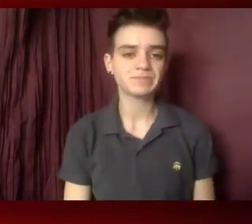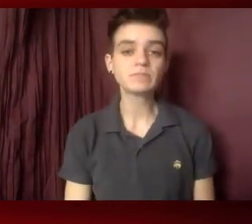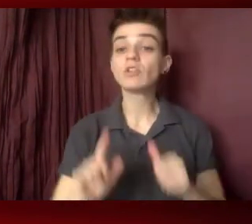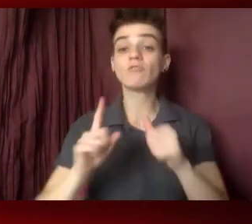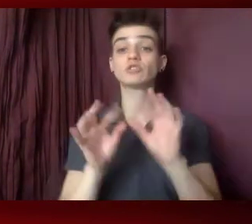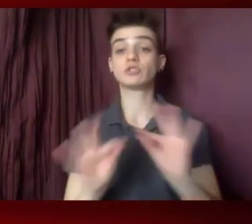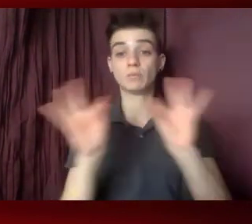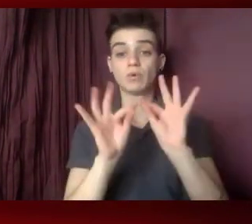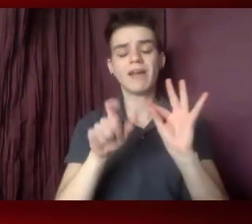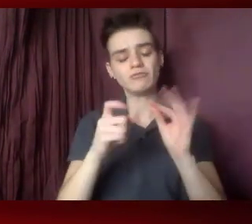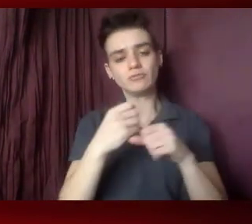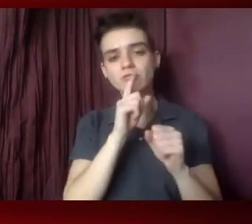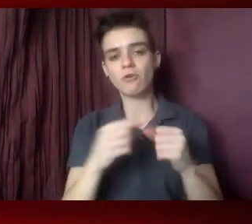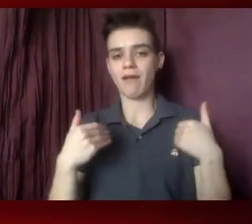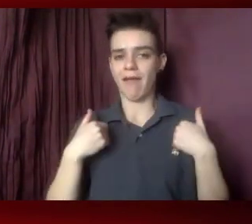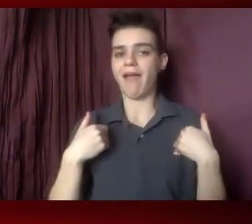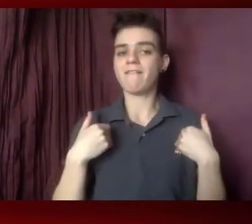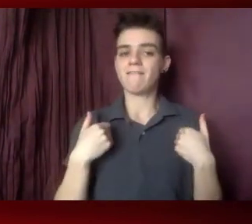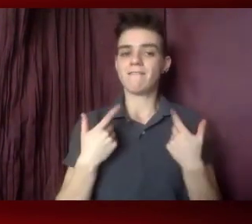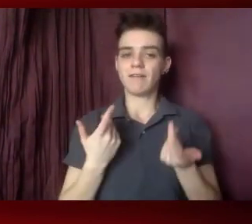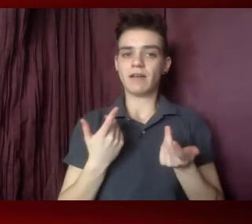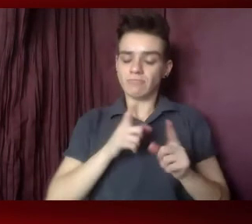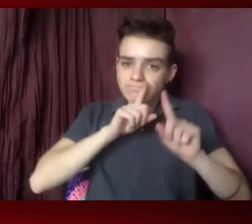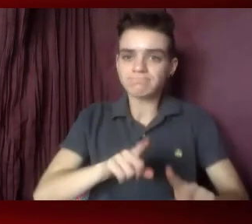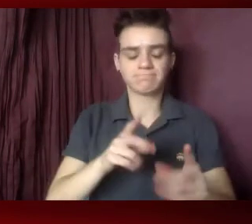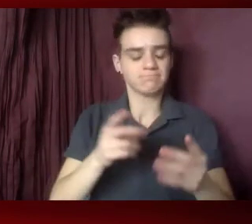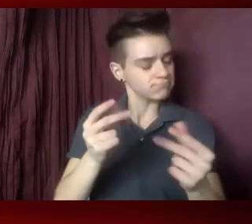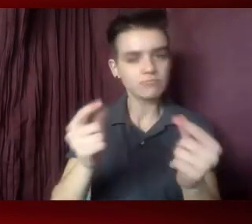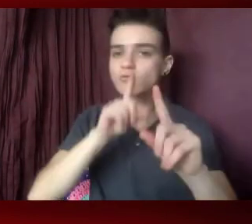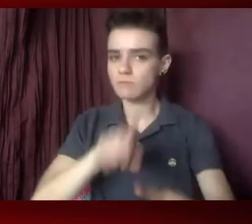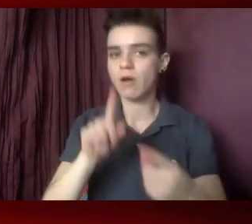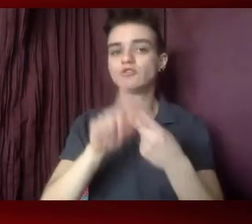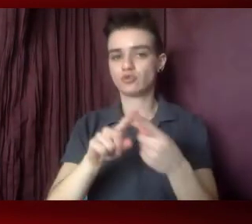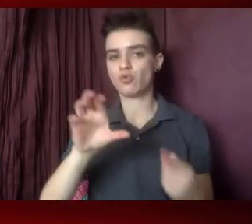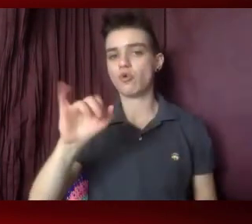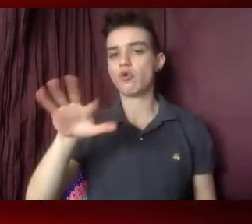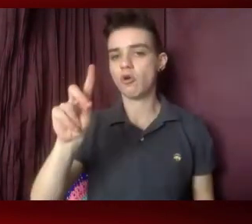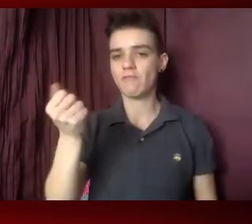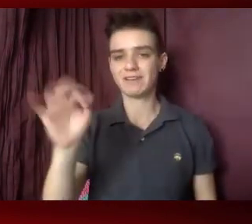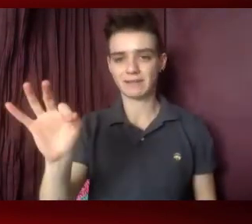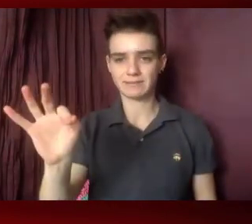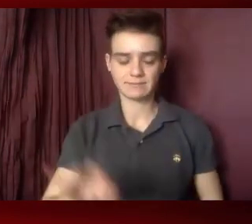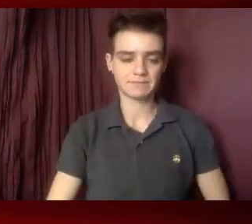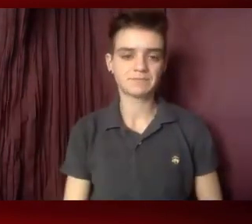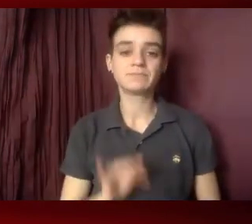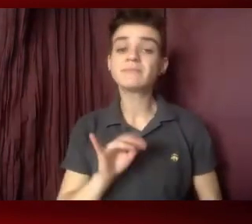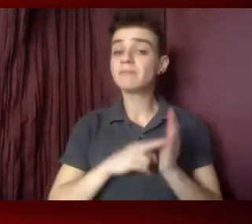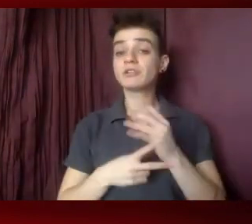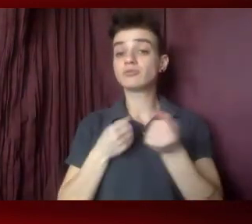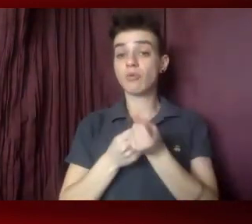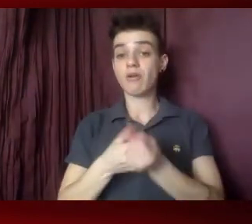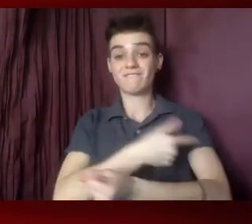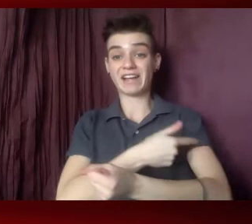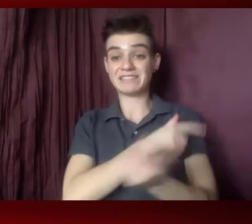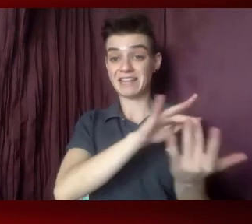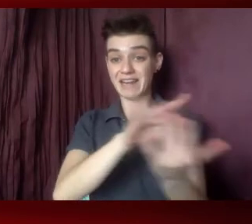have a robust response to the COVID-19 pandemic. And this means supporting vaccine outreach